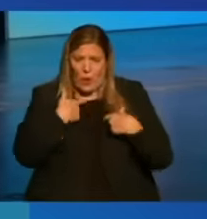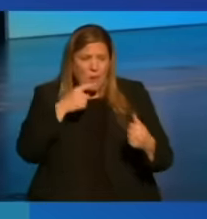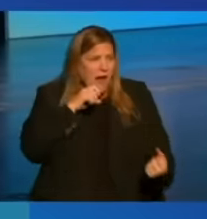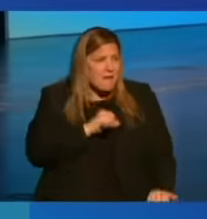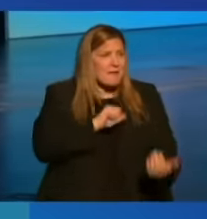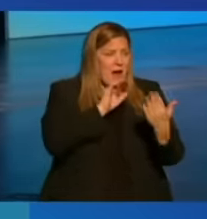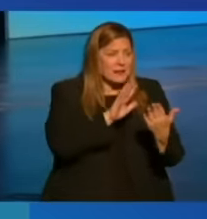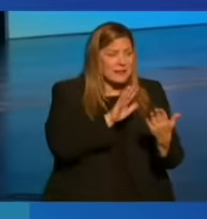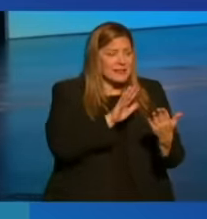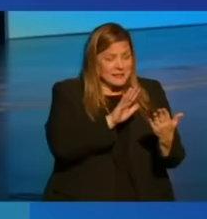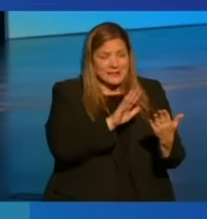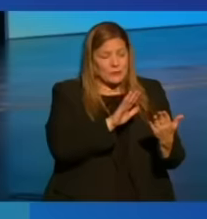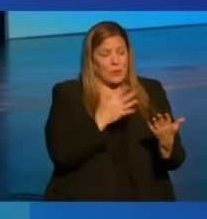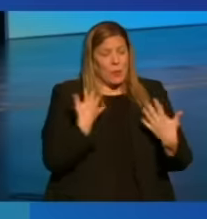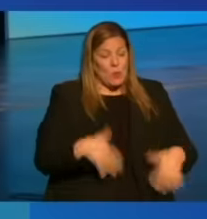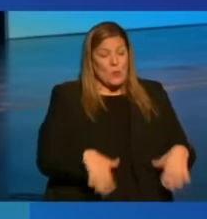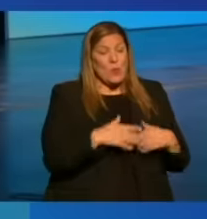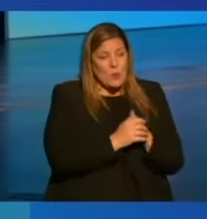face may be,